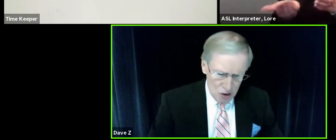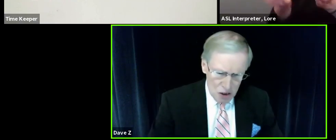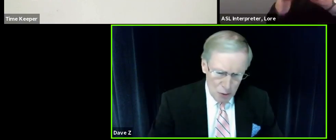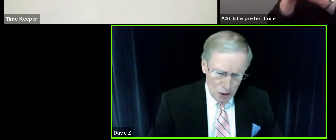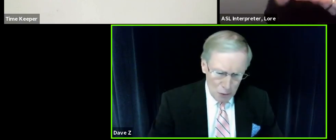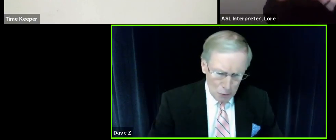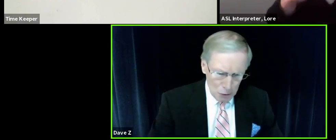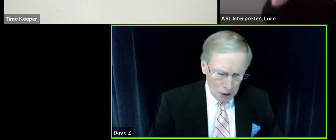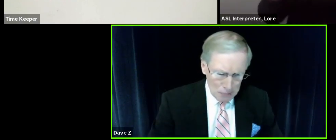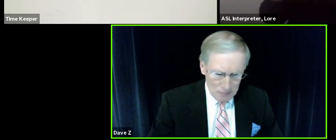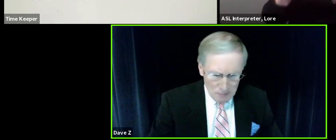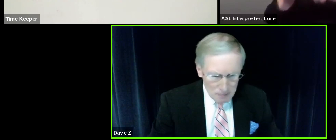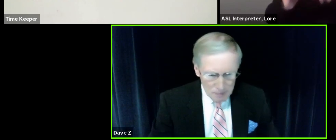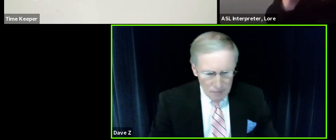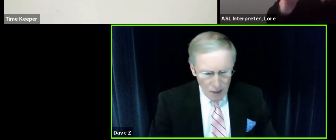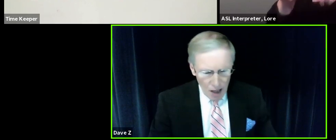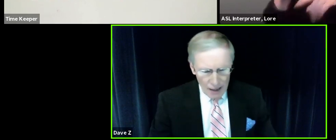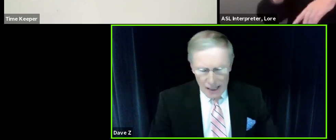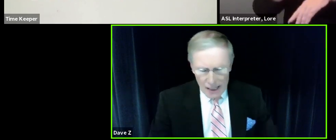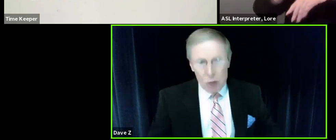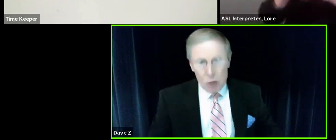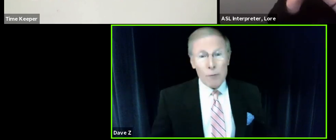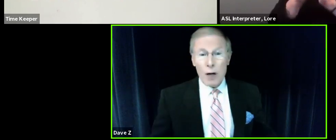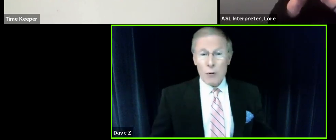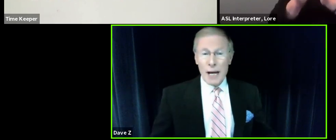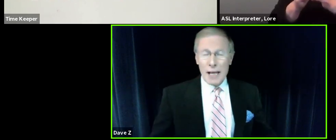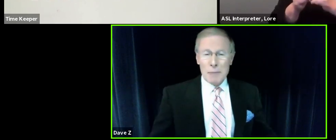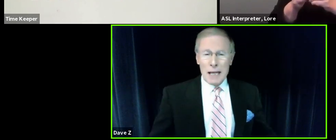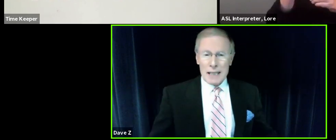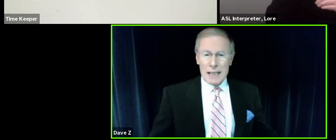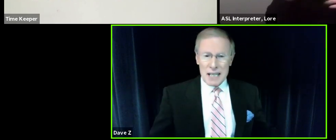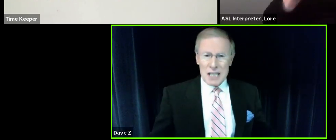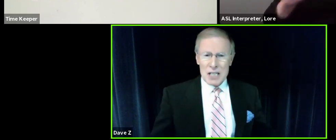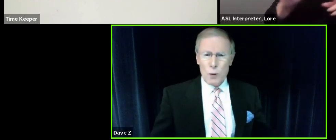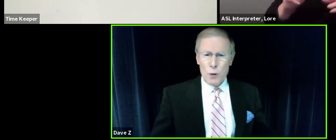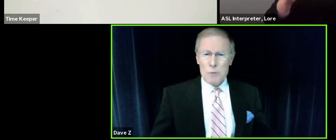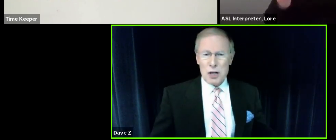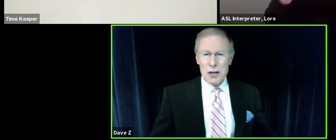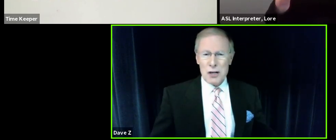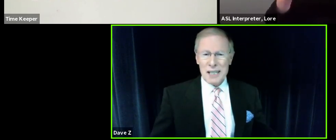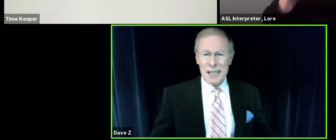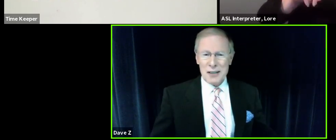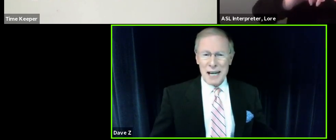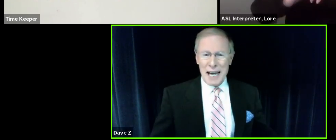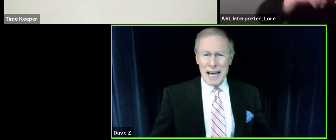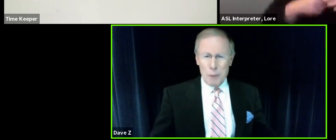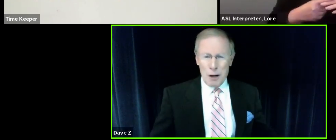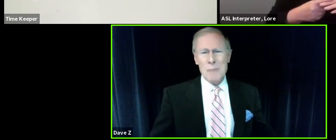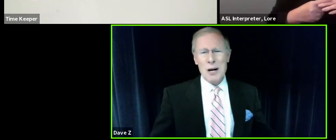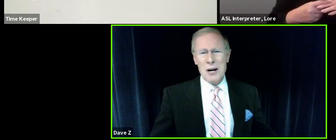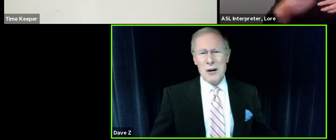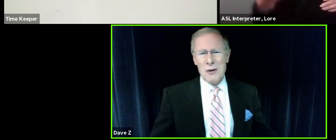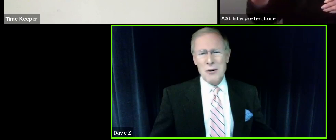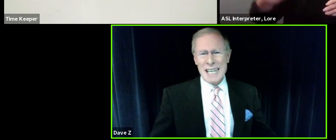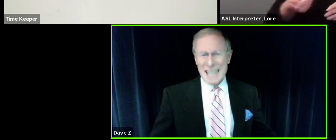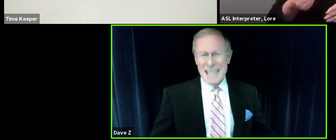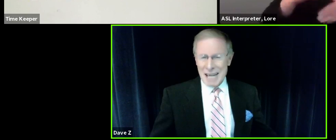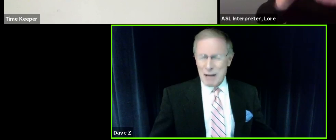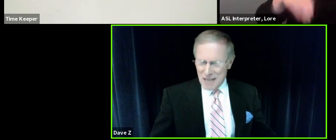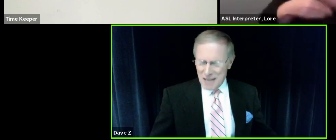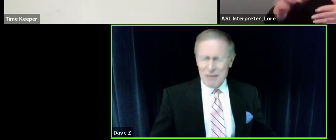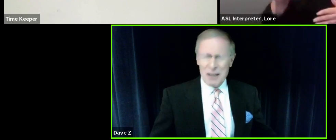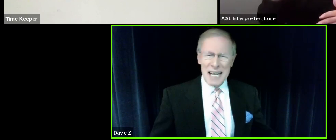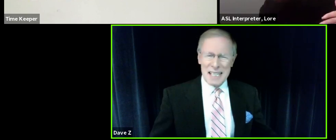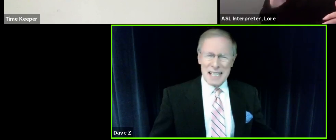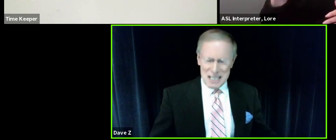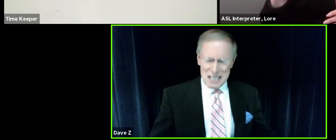matter of course as we go through here. All right. So if we are ready, let's get this forum started here and welcome all nine. We